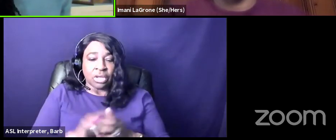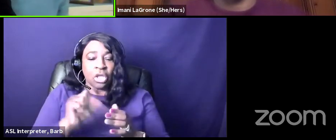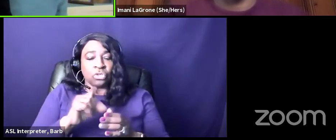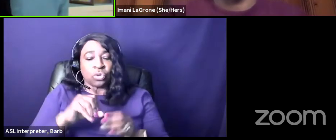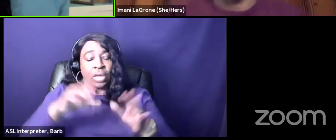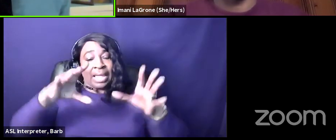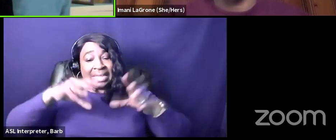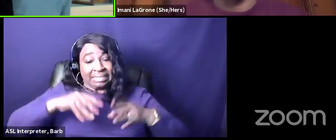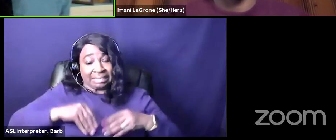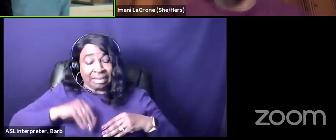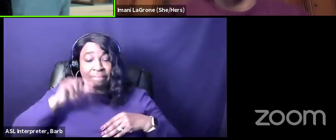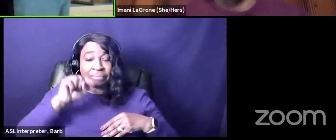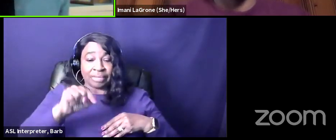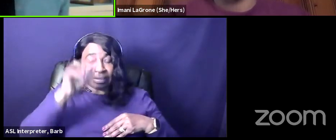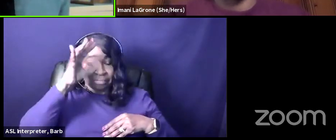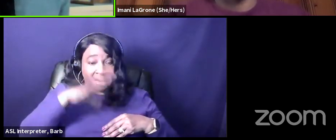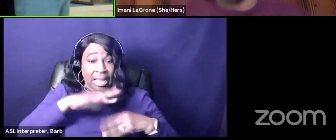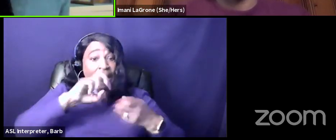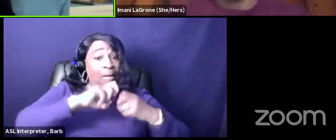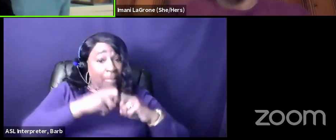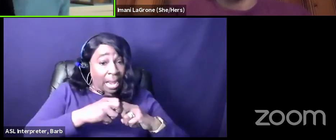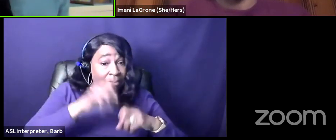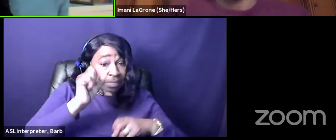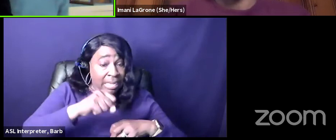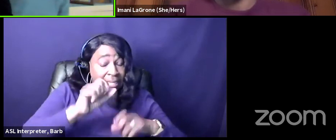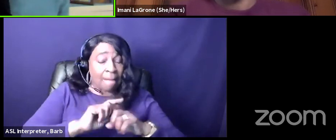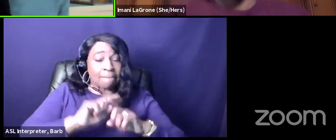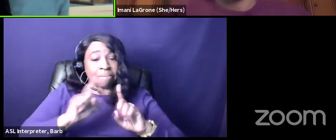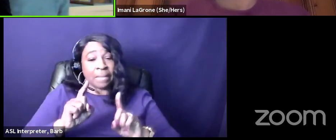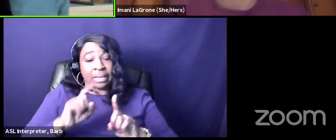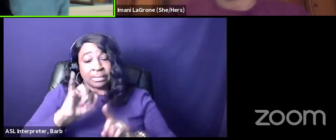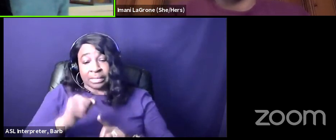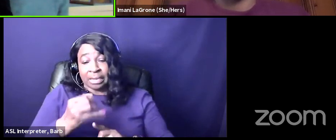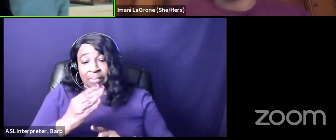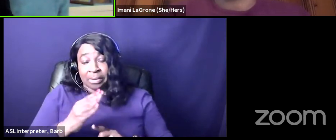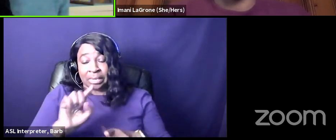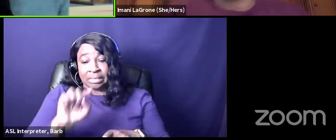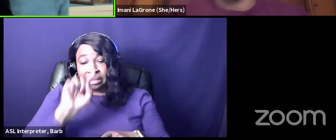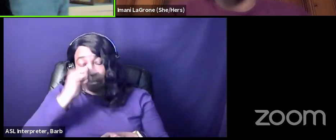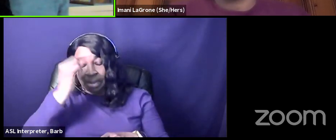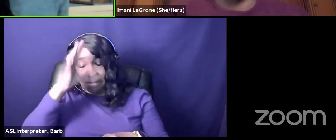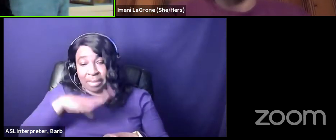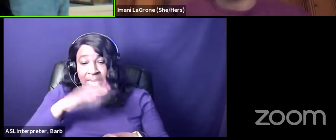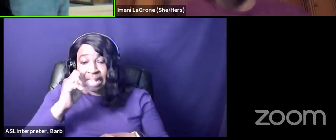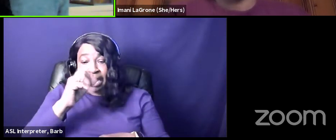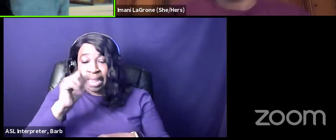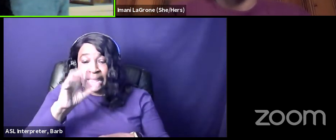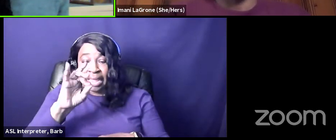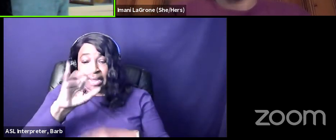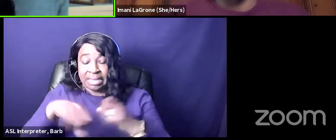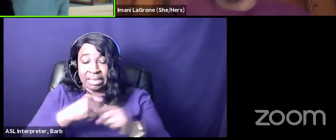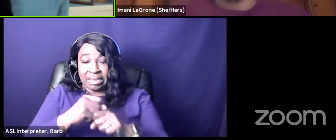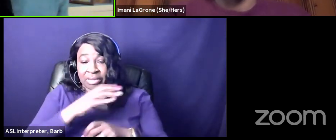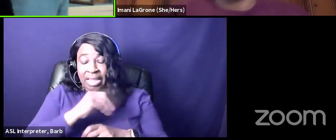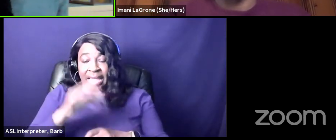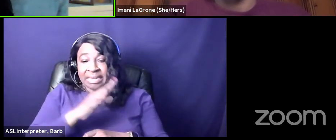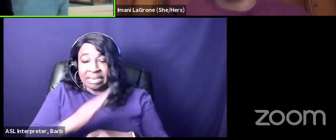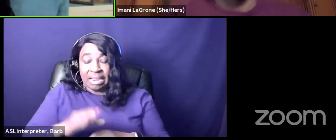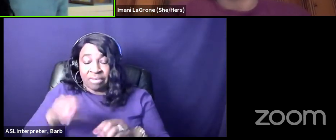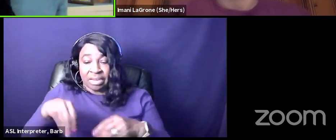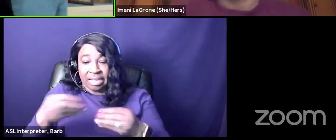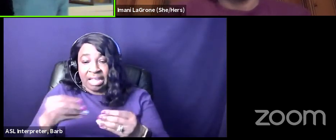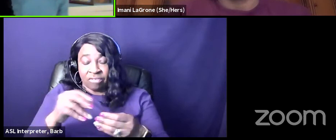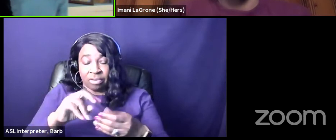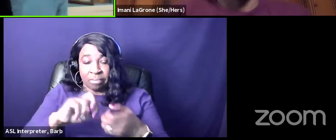problematic yes but stood by this black man for eight years and never never gave him any guff didn't try and take him